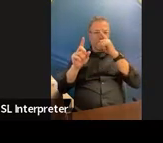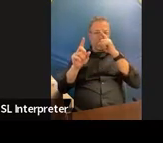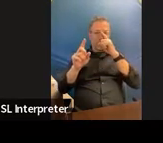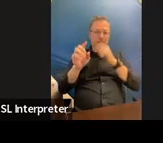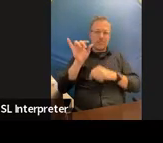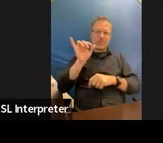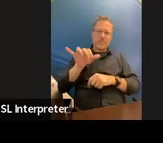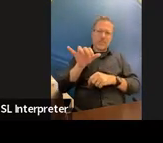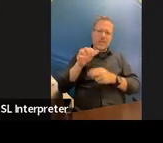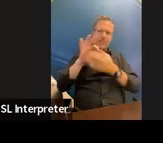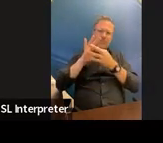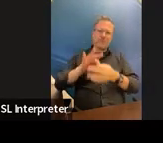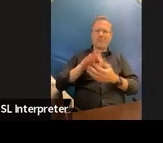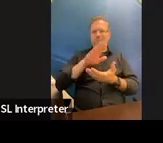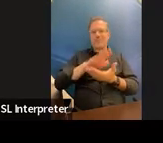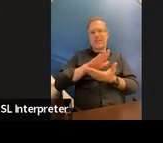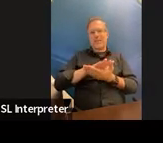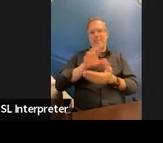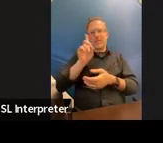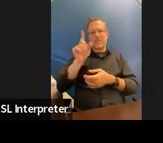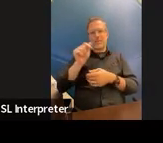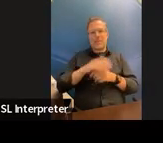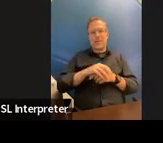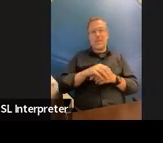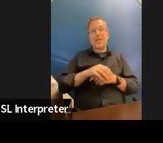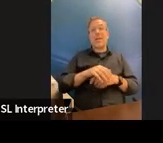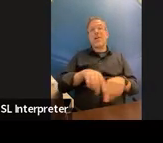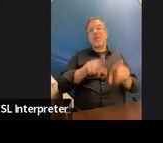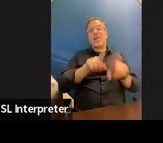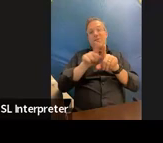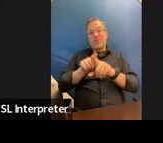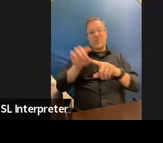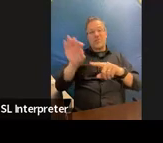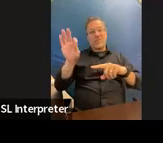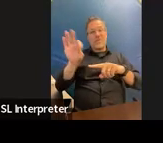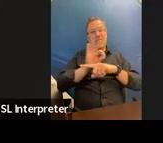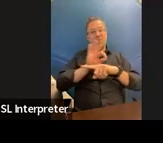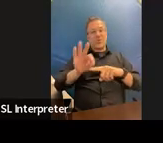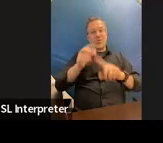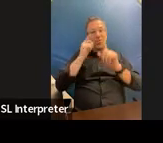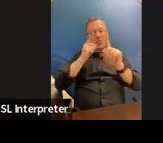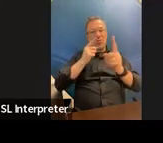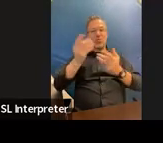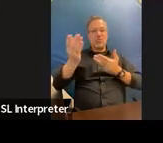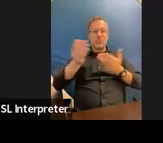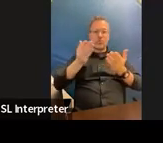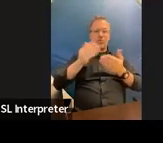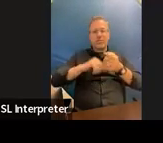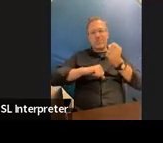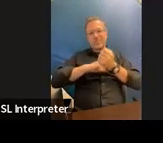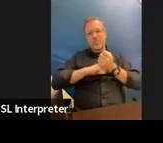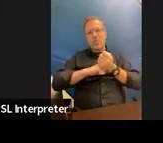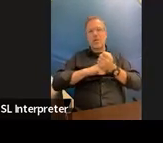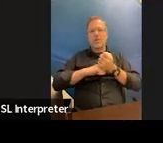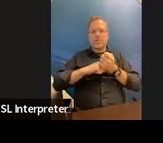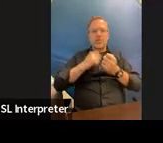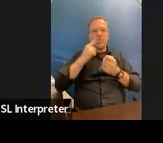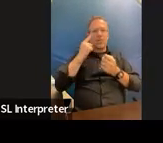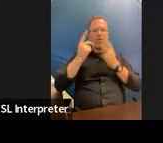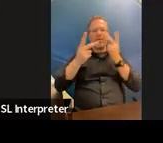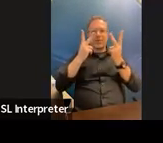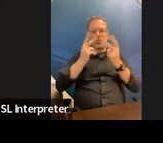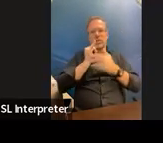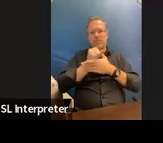an academic disability but also functional goal services and supports to address that visual impairment i know i've